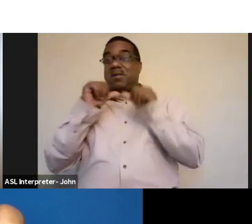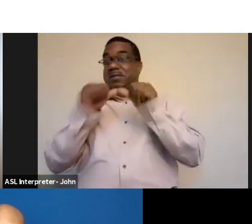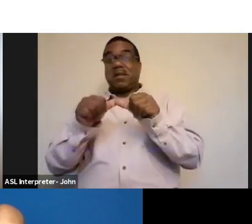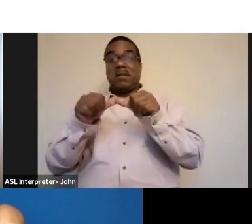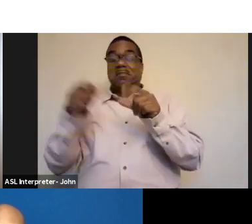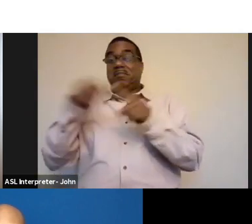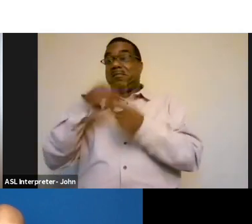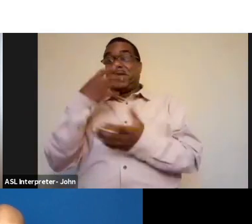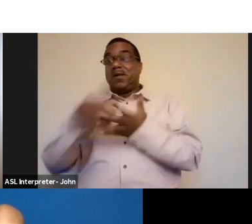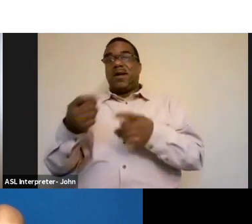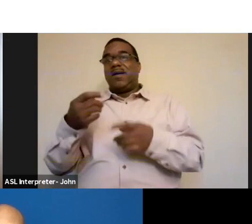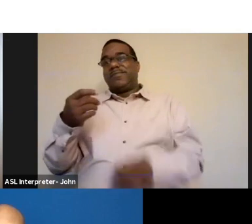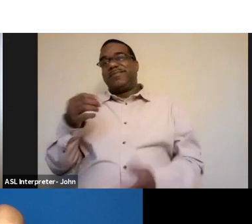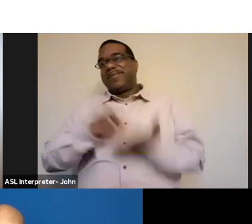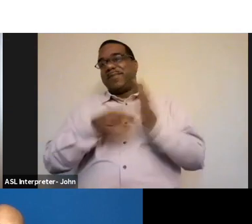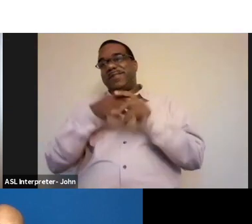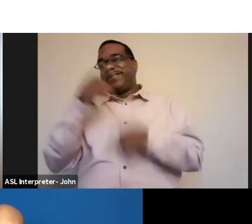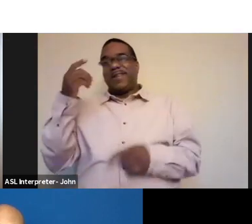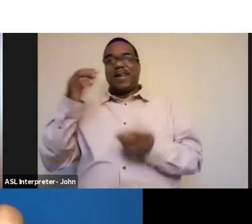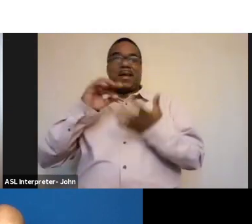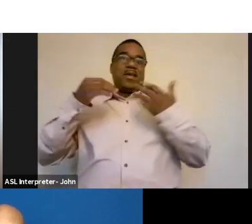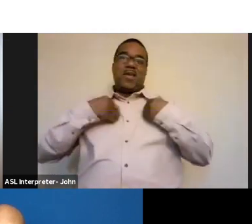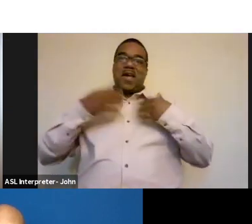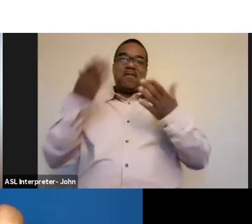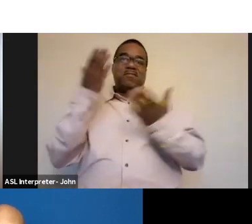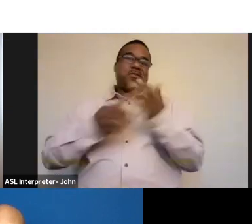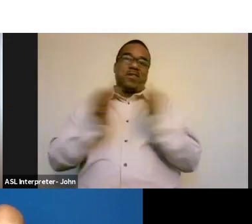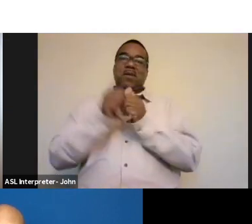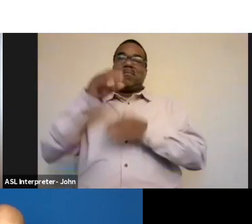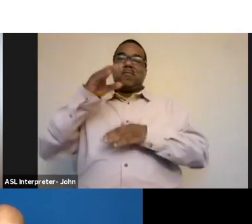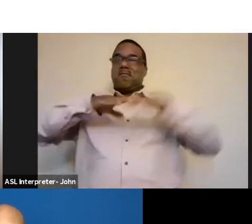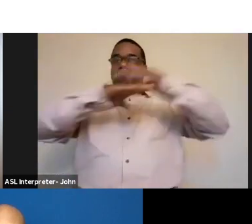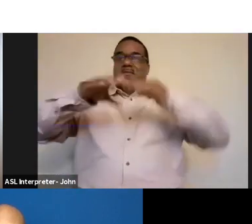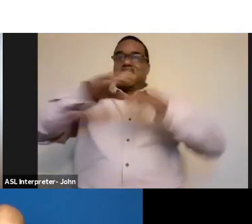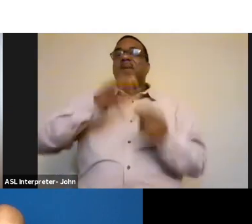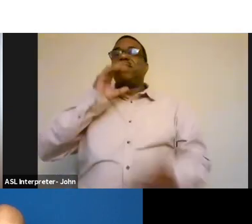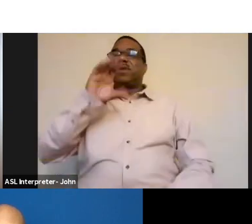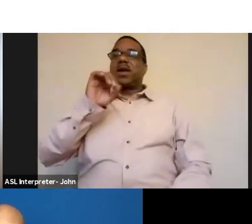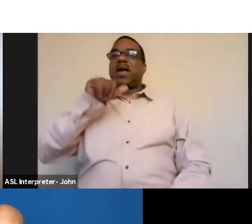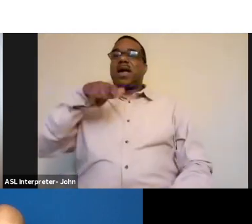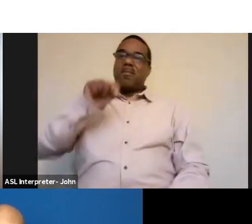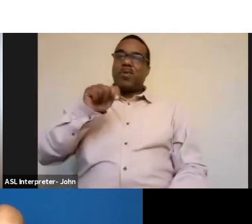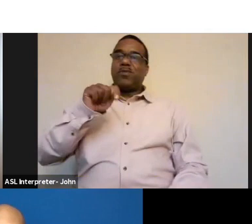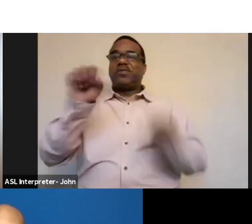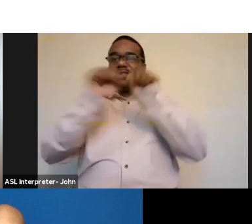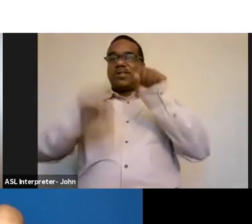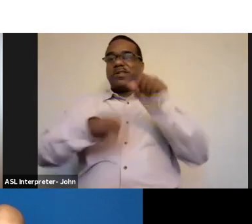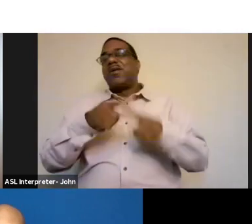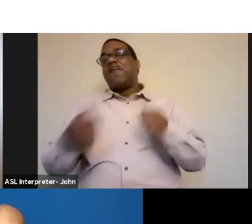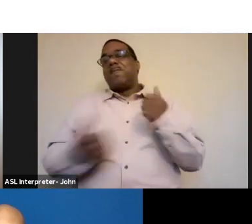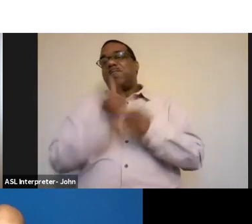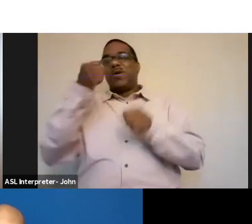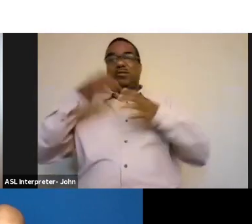it cannot be worn anymore. We have some composting systems where I can compost this, but most of my clothes, I don't